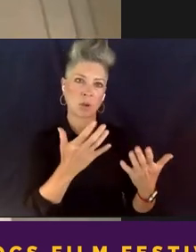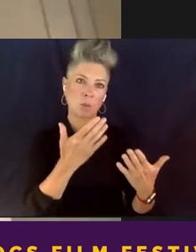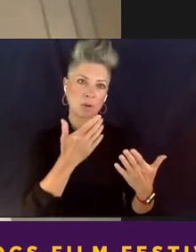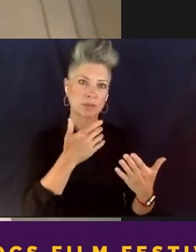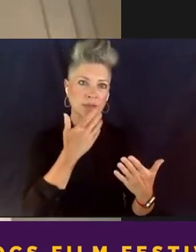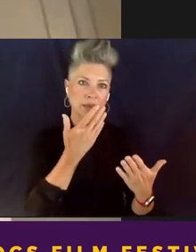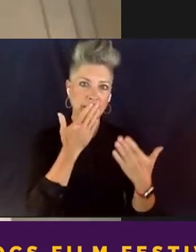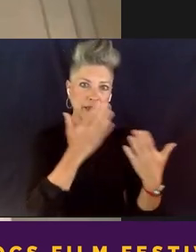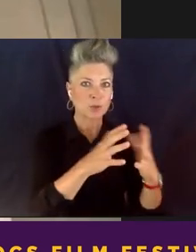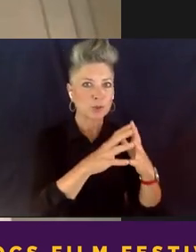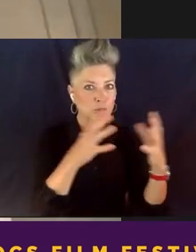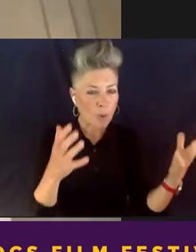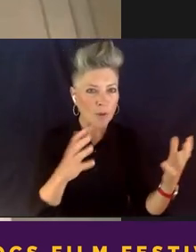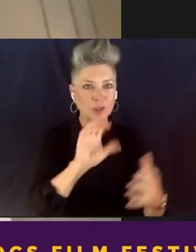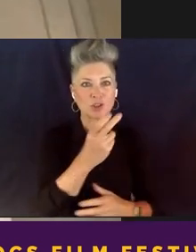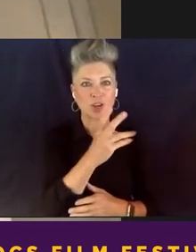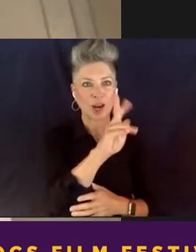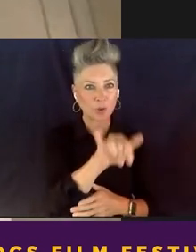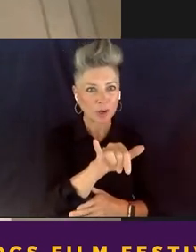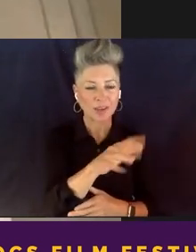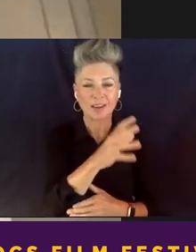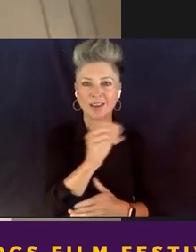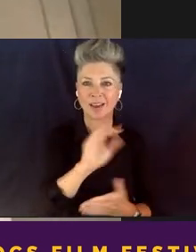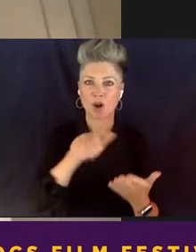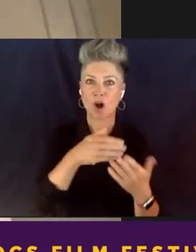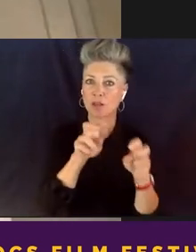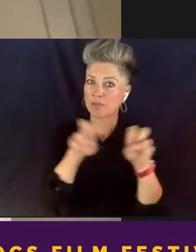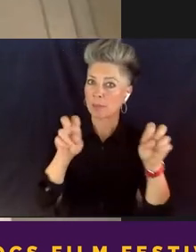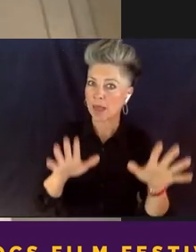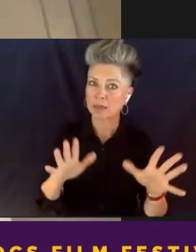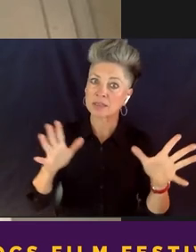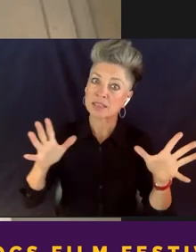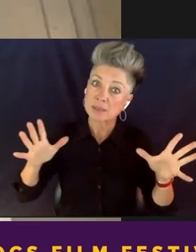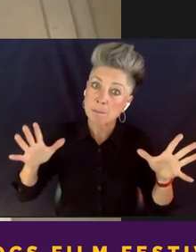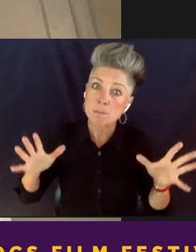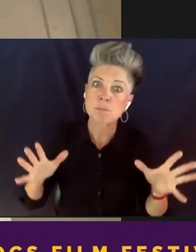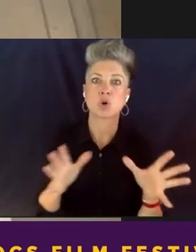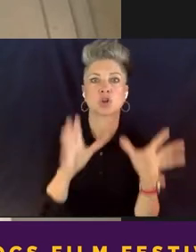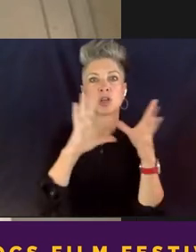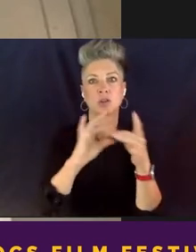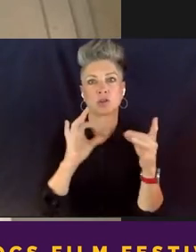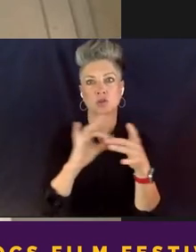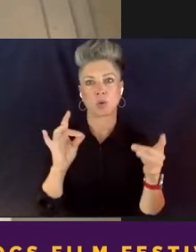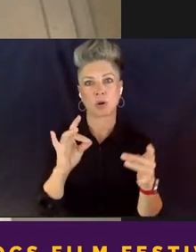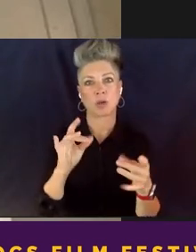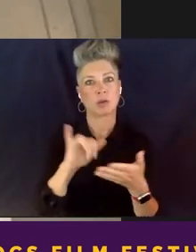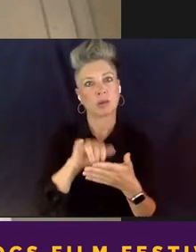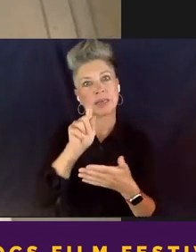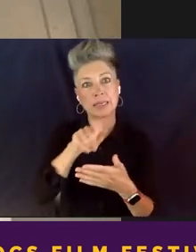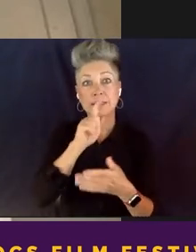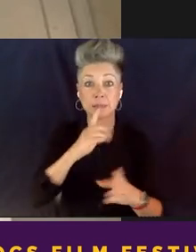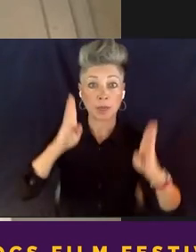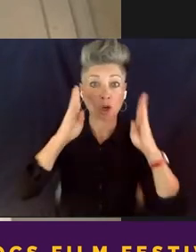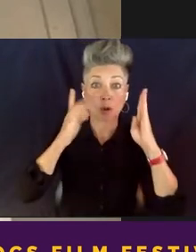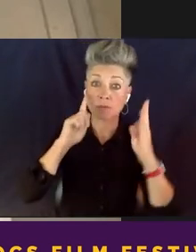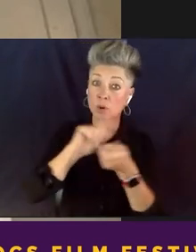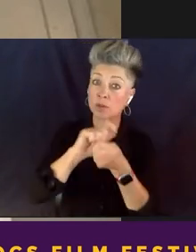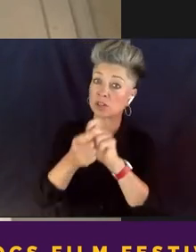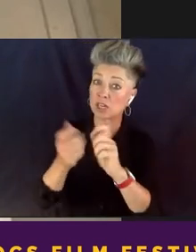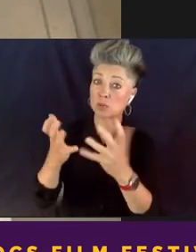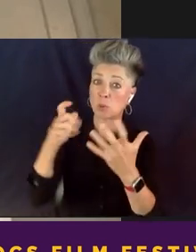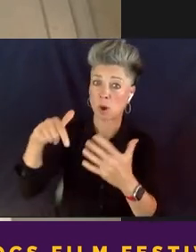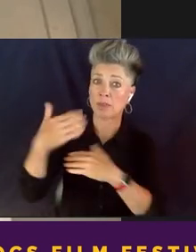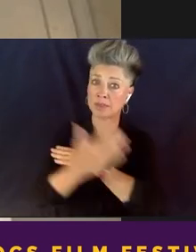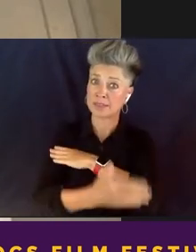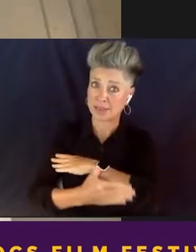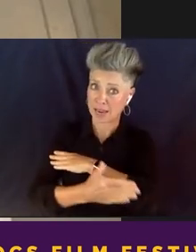esteemed panelists that's really pushing forward the narrative that need to be heard for the change that we want in our nation, right? And when